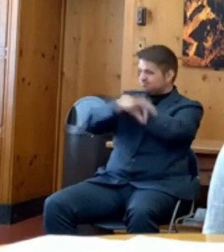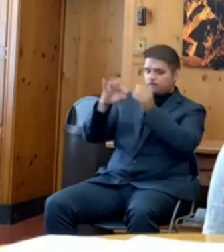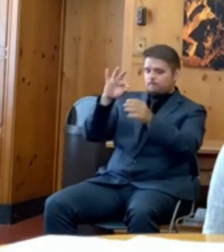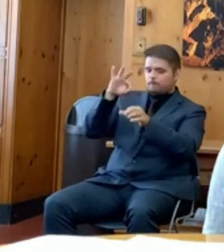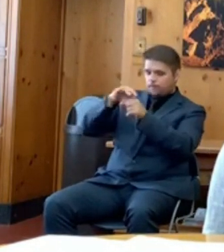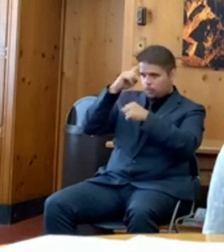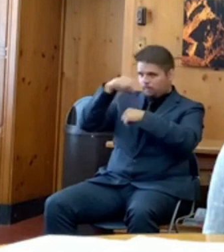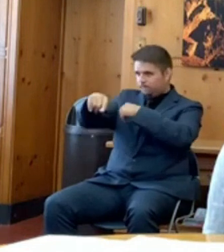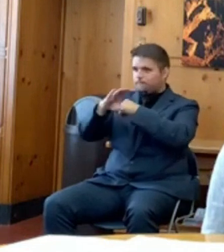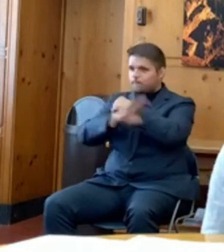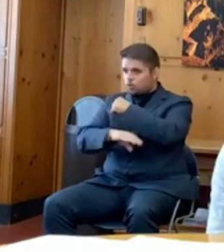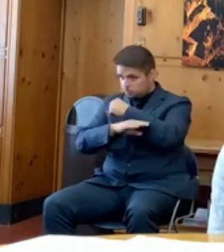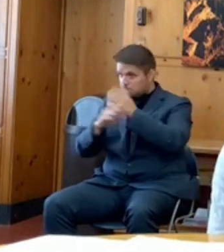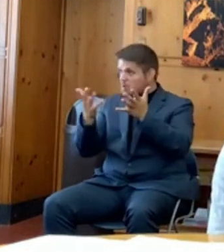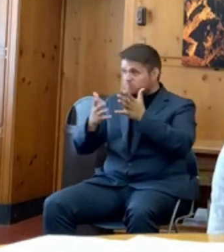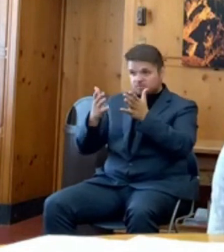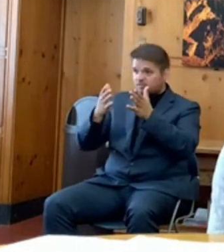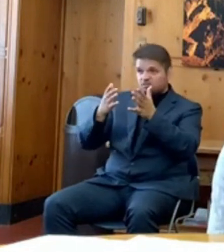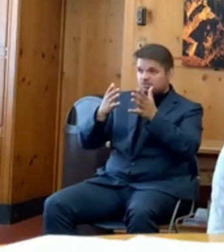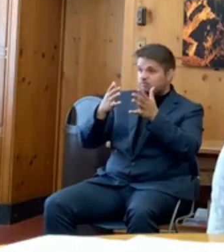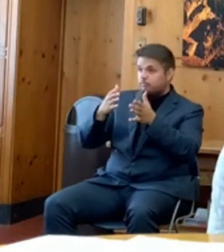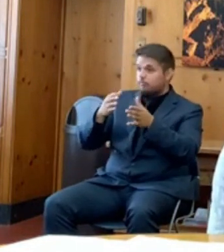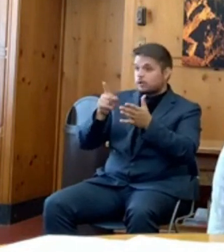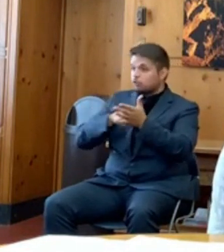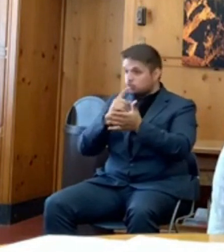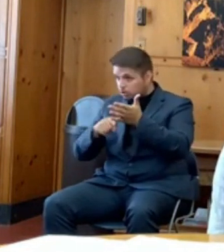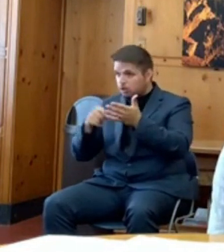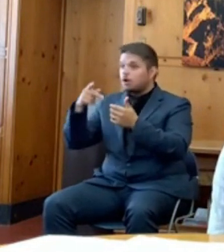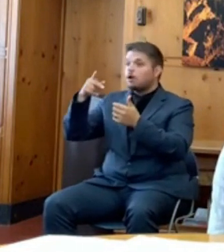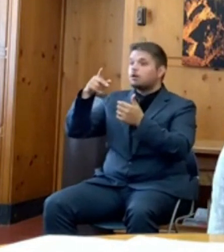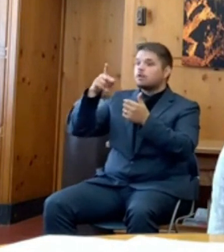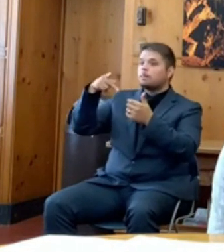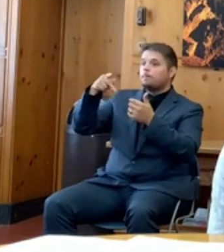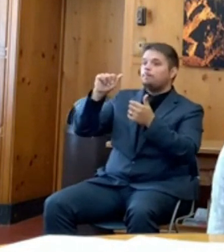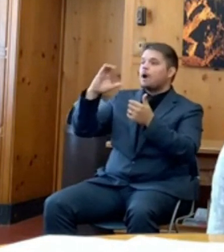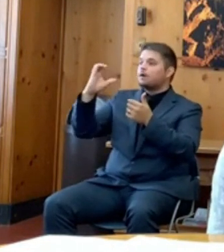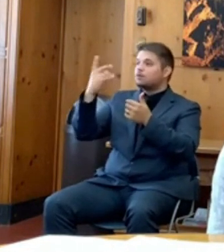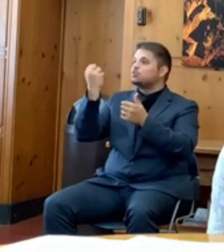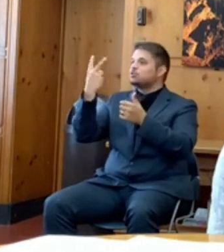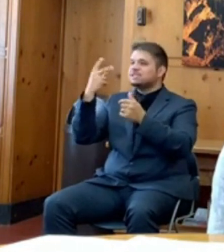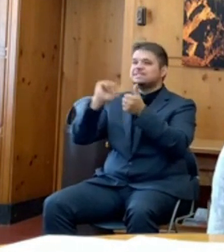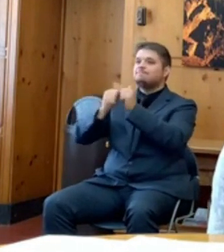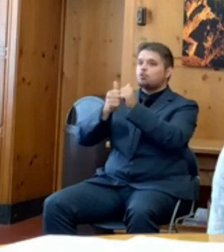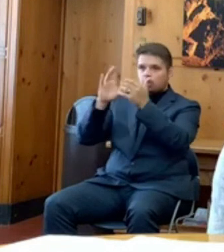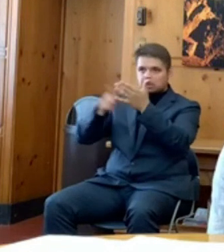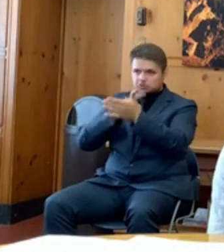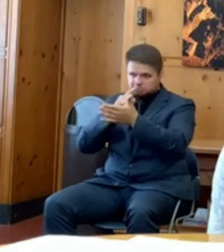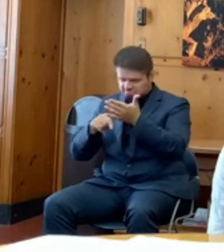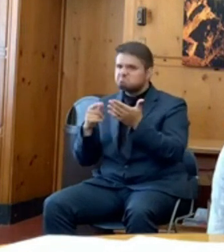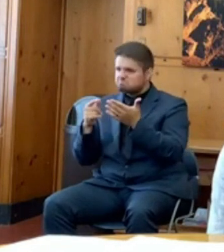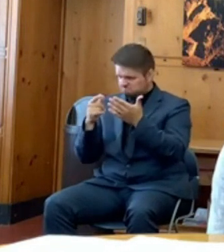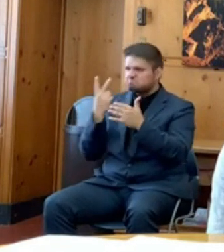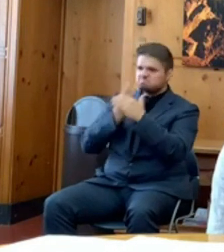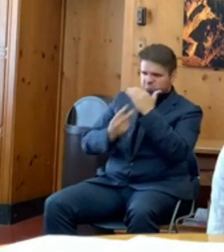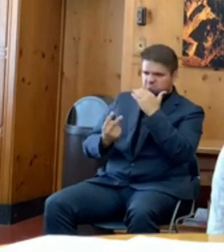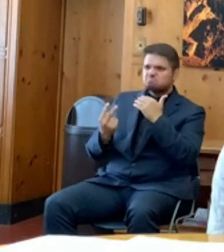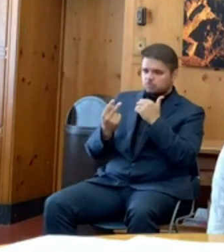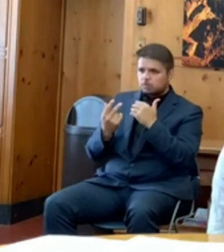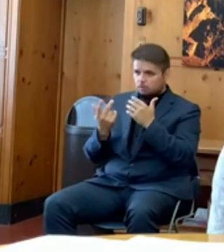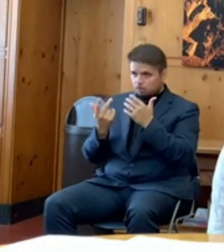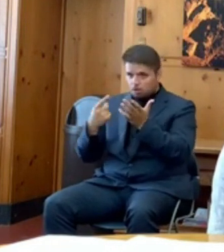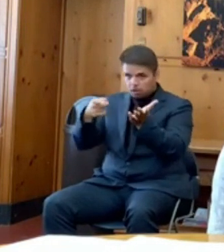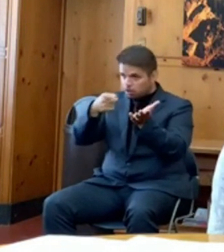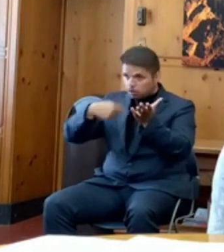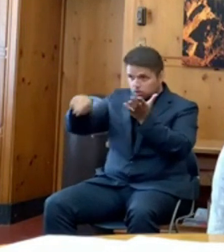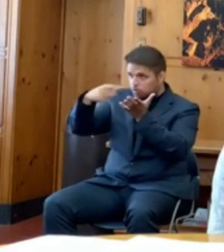The Pac-12 is meeting today and is expected to do the same. Have you had any discussions with folks ahead of this?